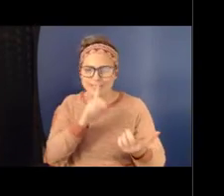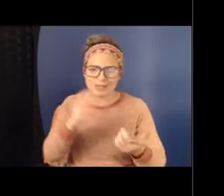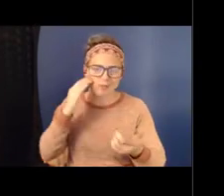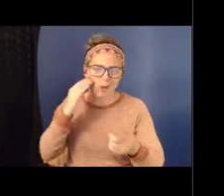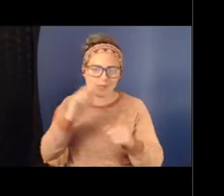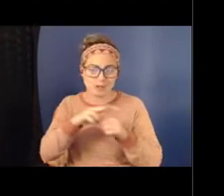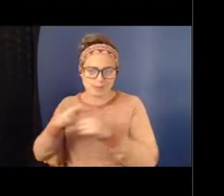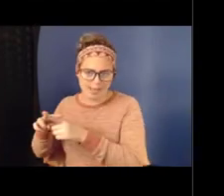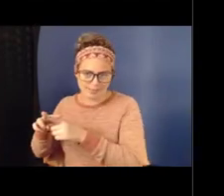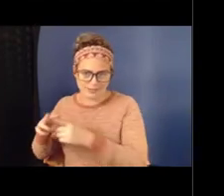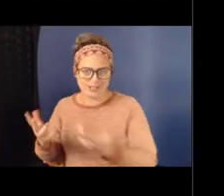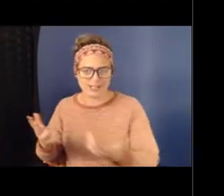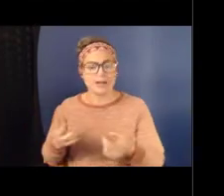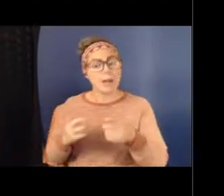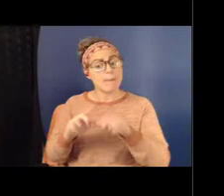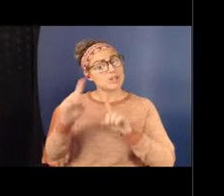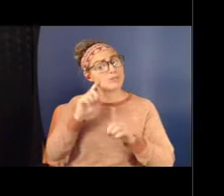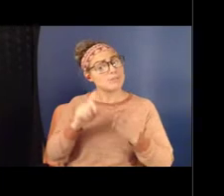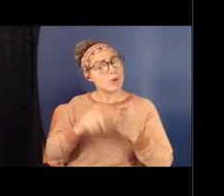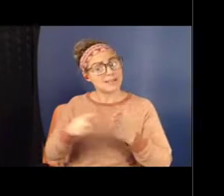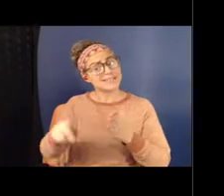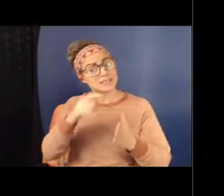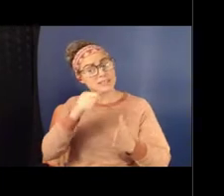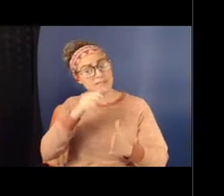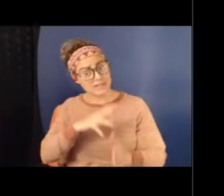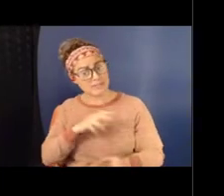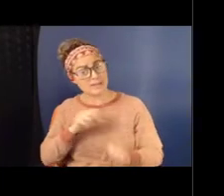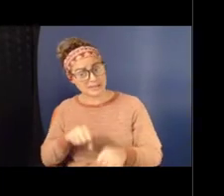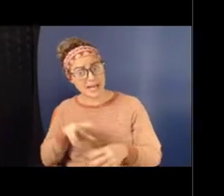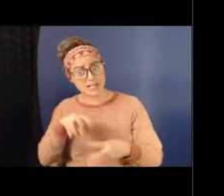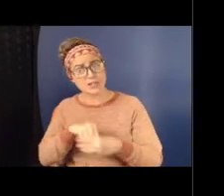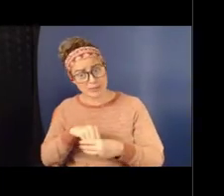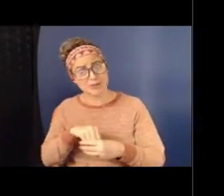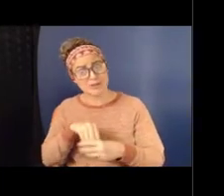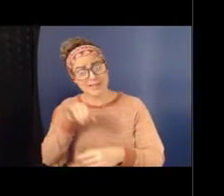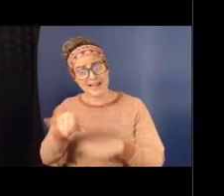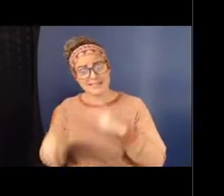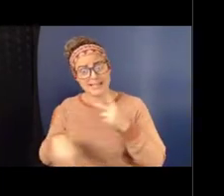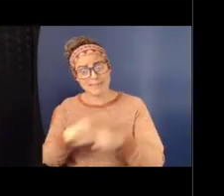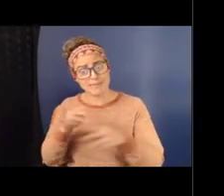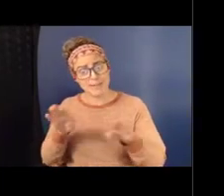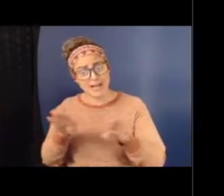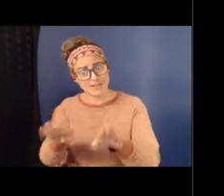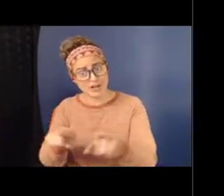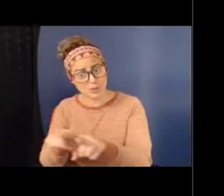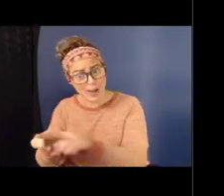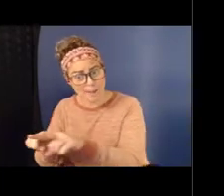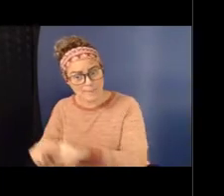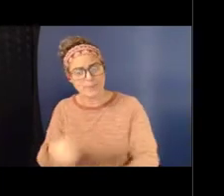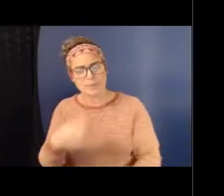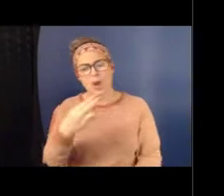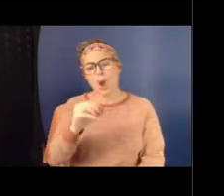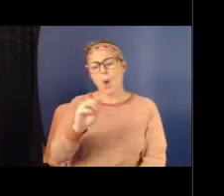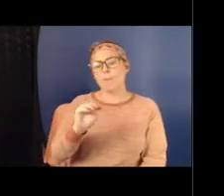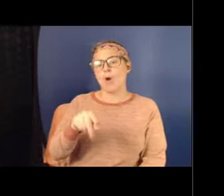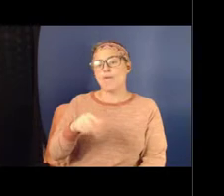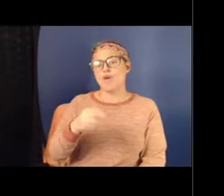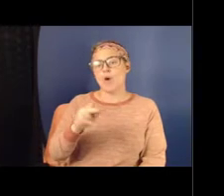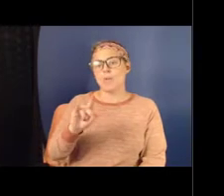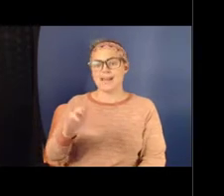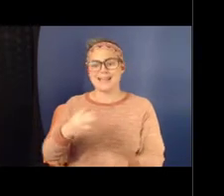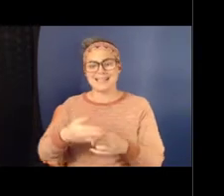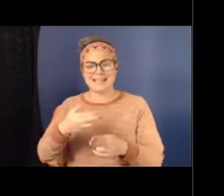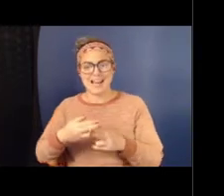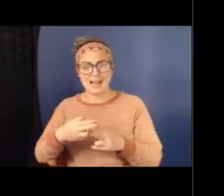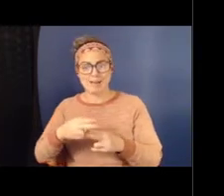also contribute to this type of behavior as well. So, homophobic name-calling, which is a form of sexual harassment,